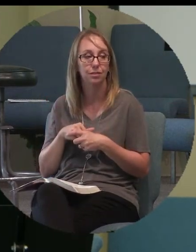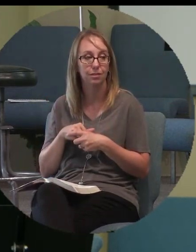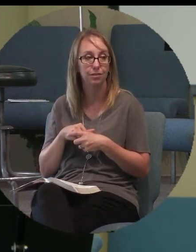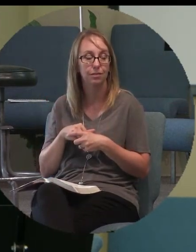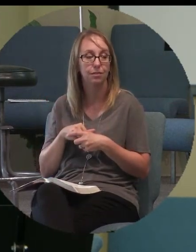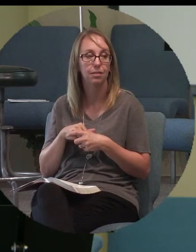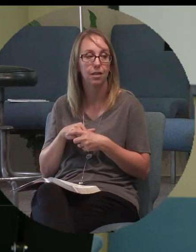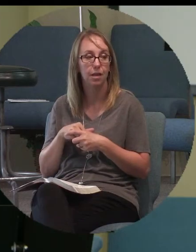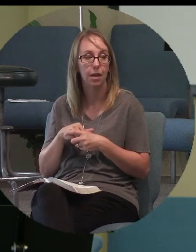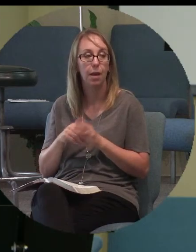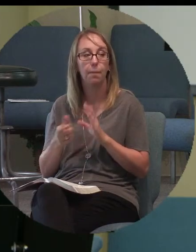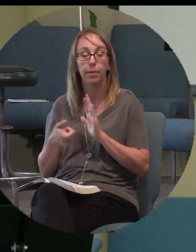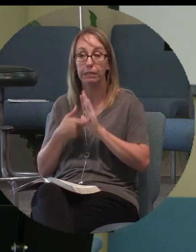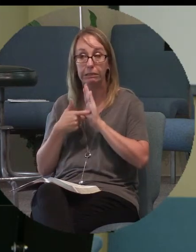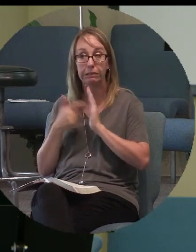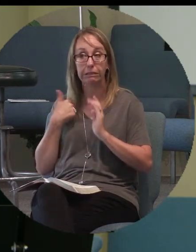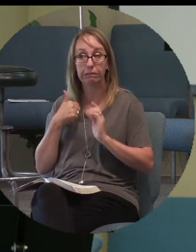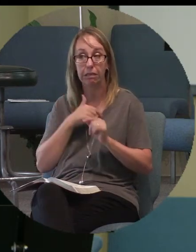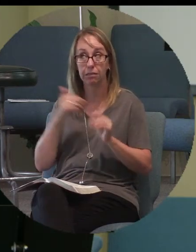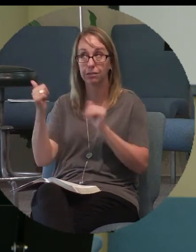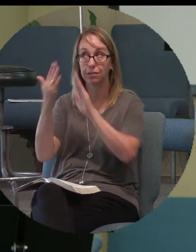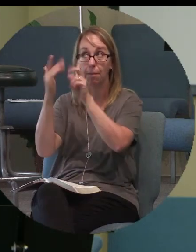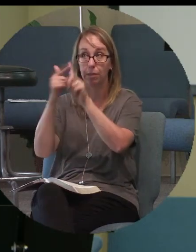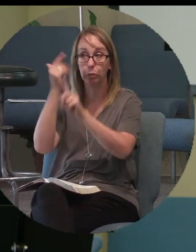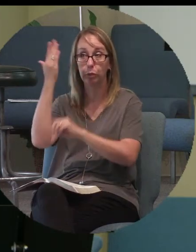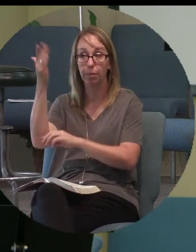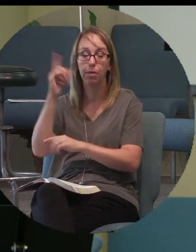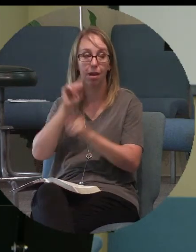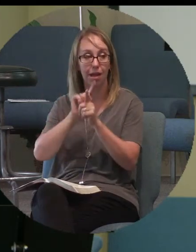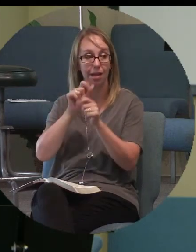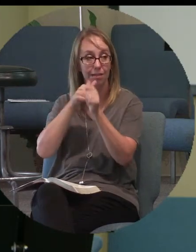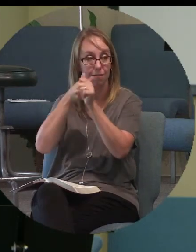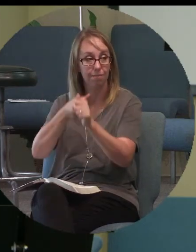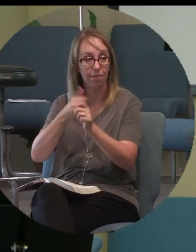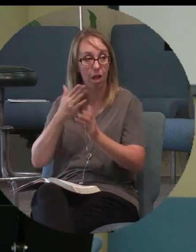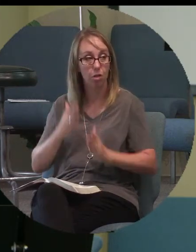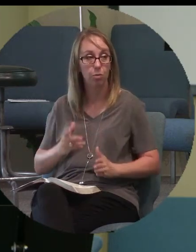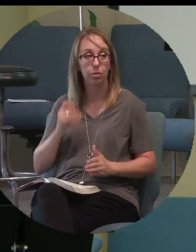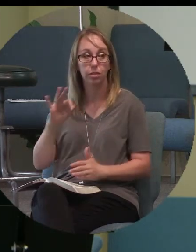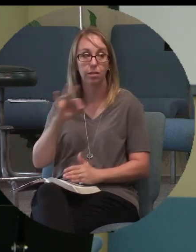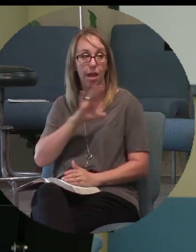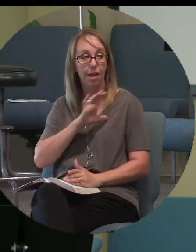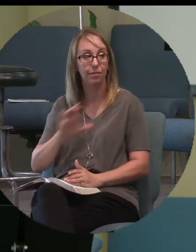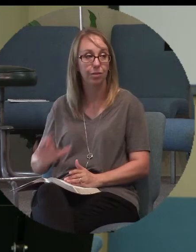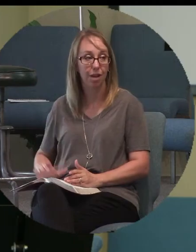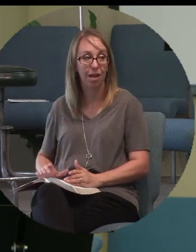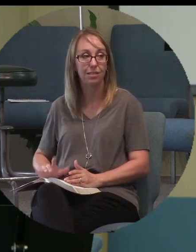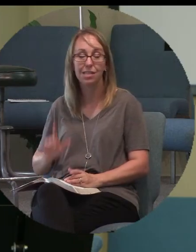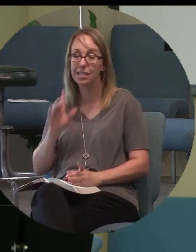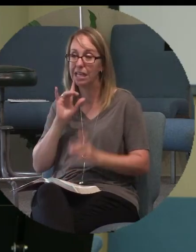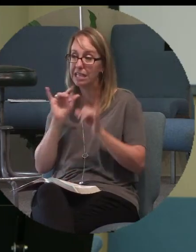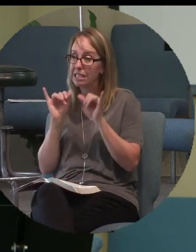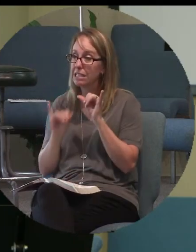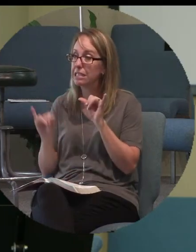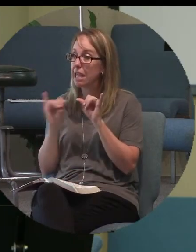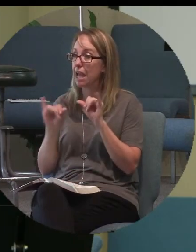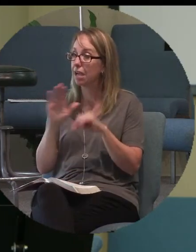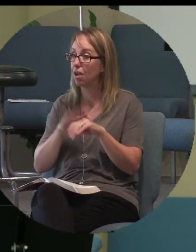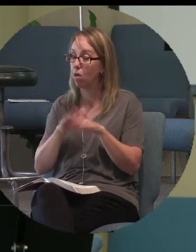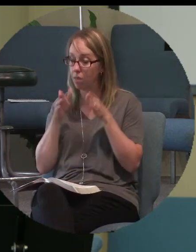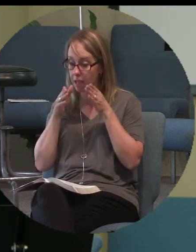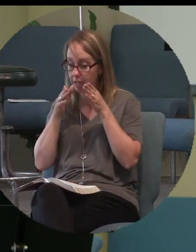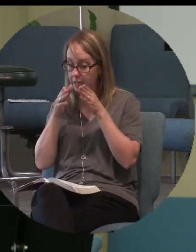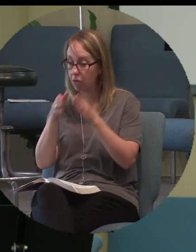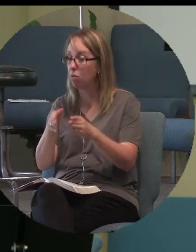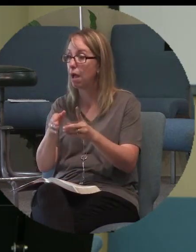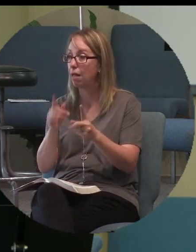But it takes us coming to him. And even as followers of Christ it's staying on that narrow path.